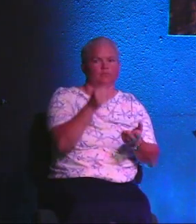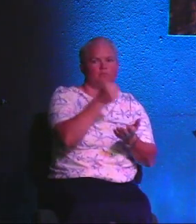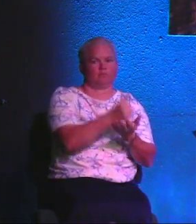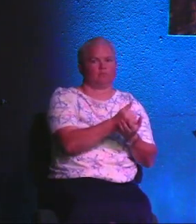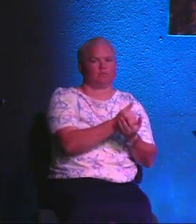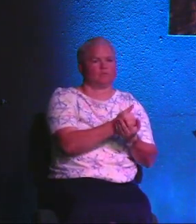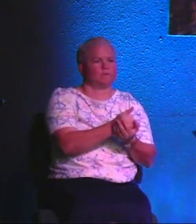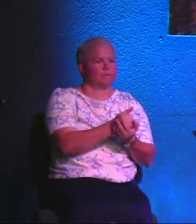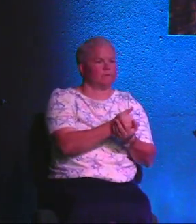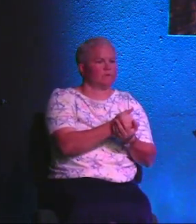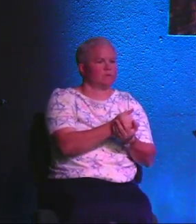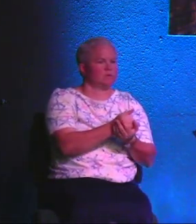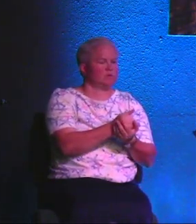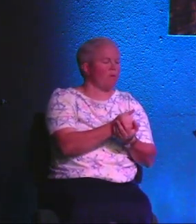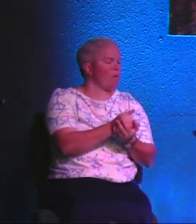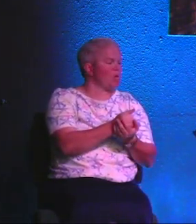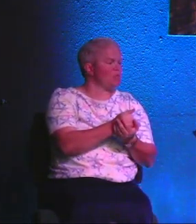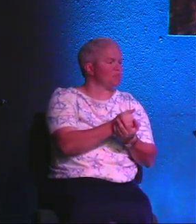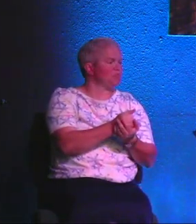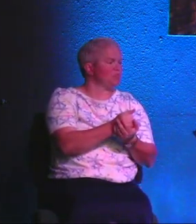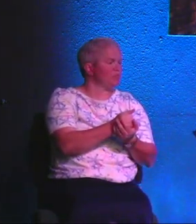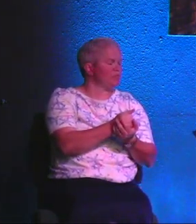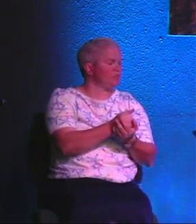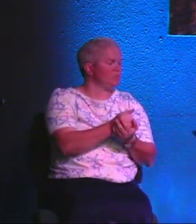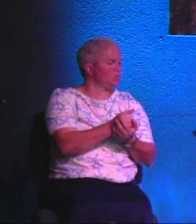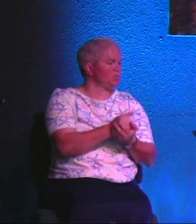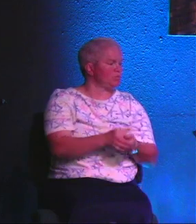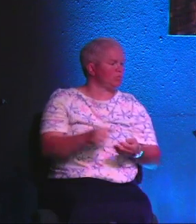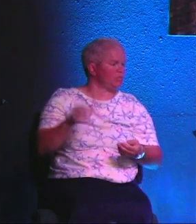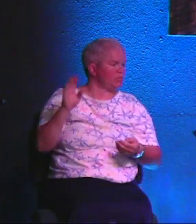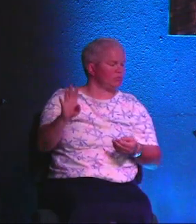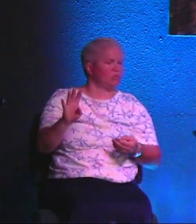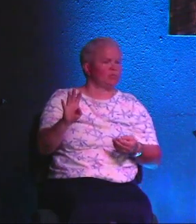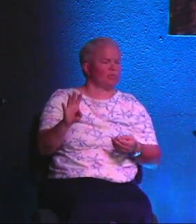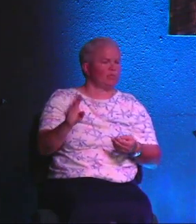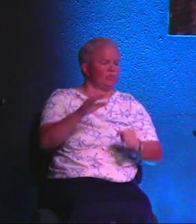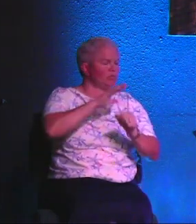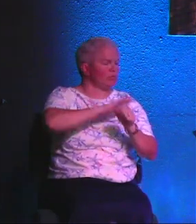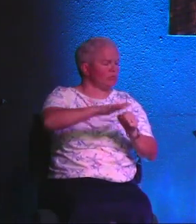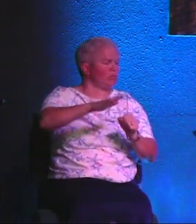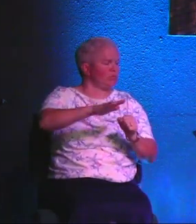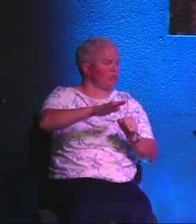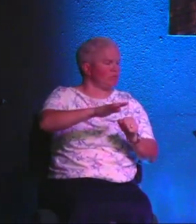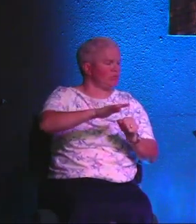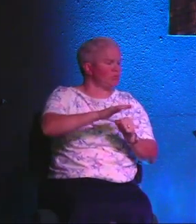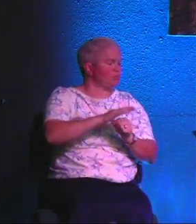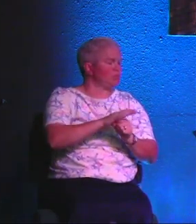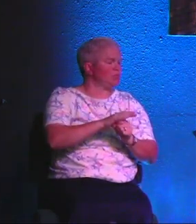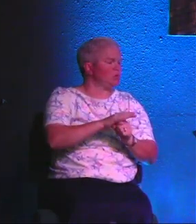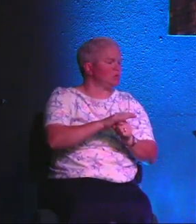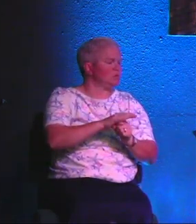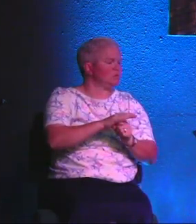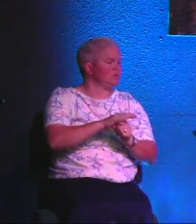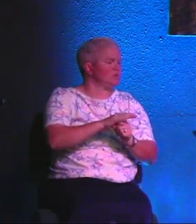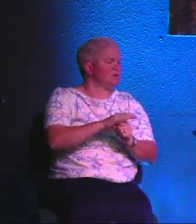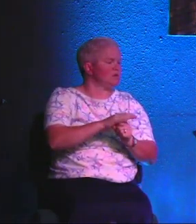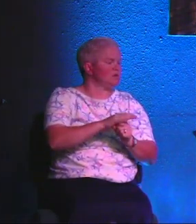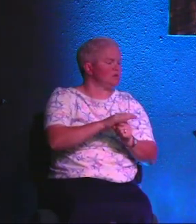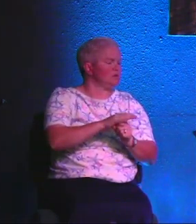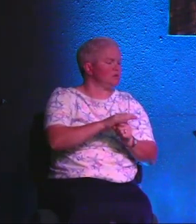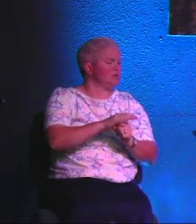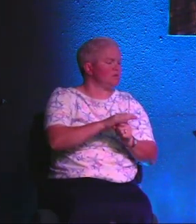Amen? And now that brings us to the completeness or the complete